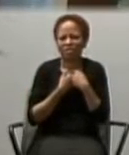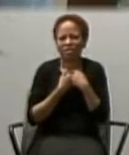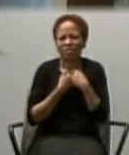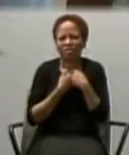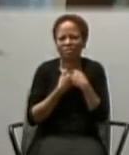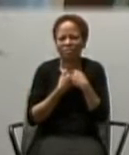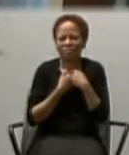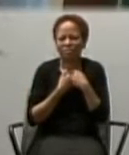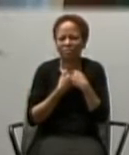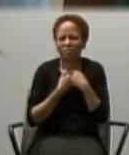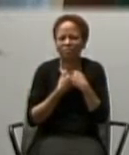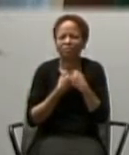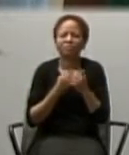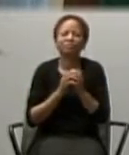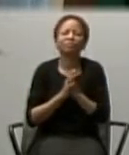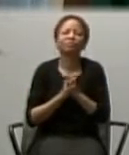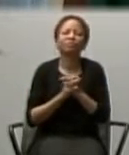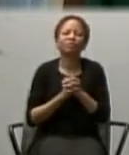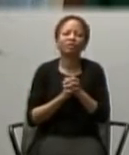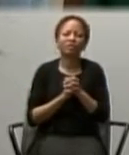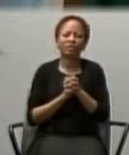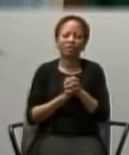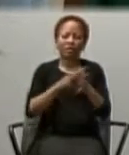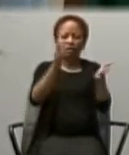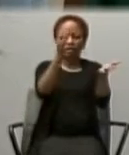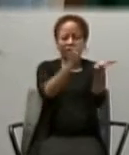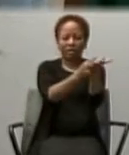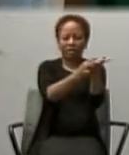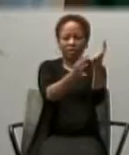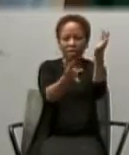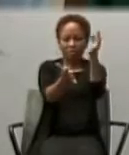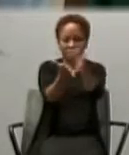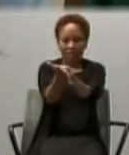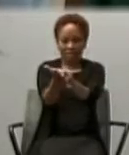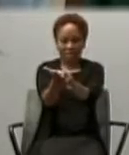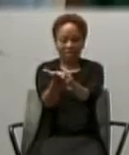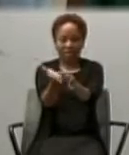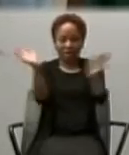The holy father, reminds us, sisters and brothers,